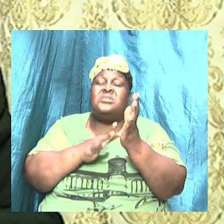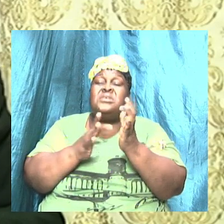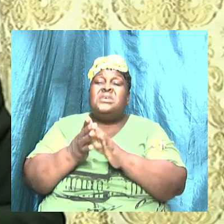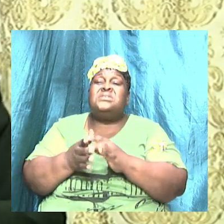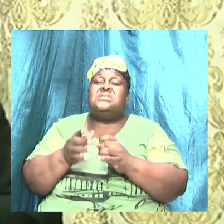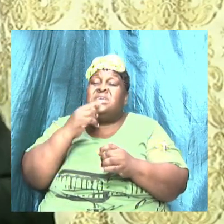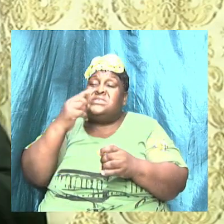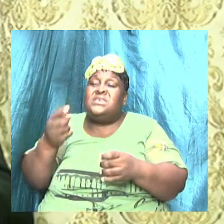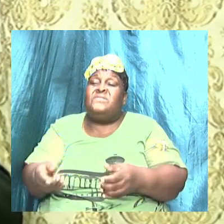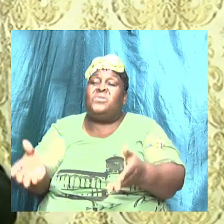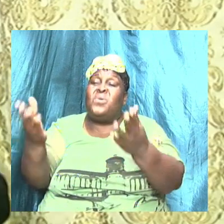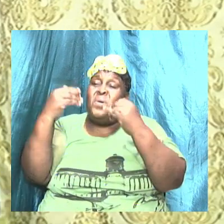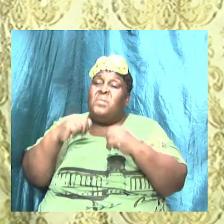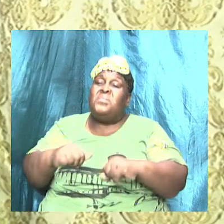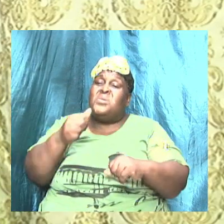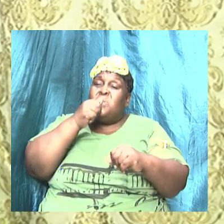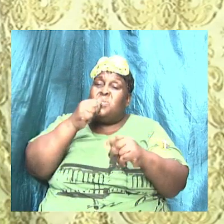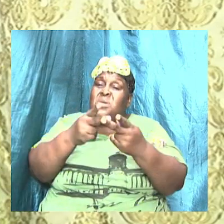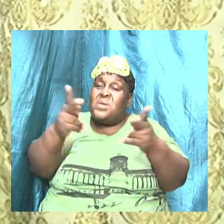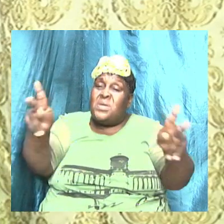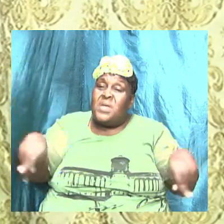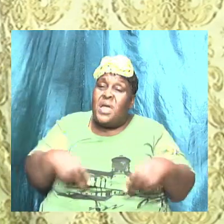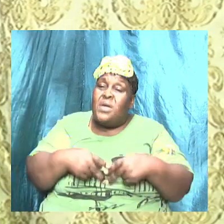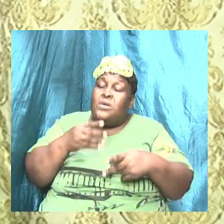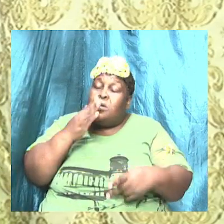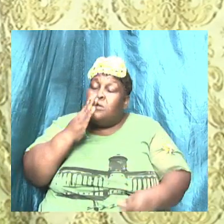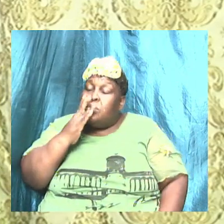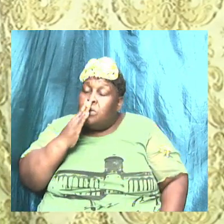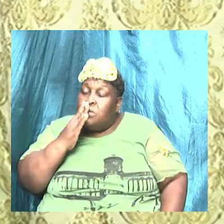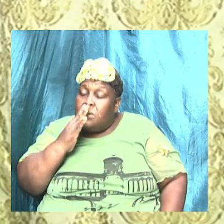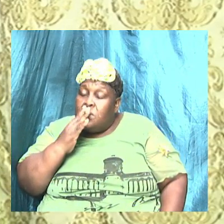Amen Your God Is faithful To hear And answer